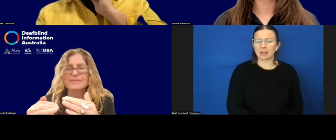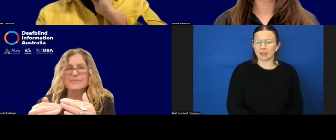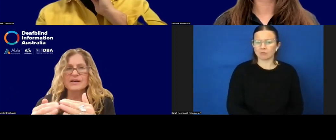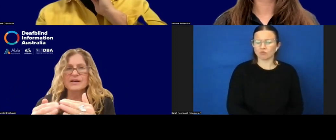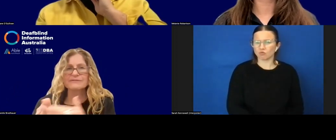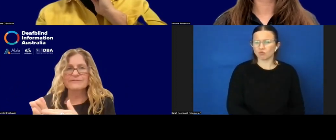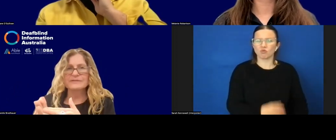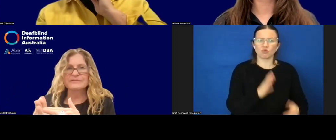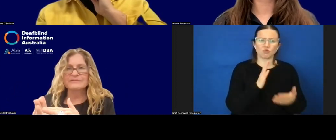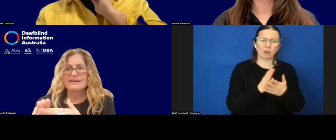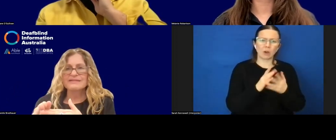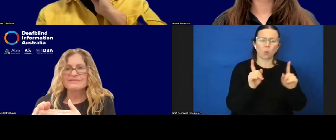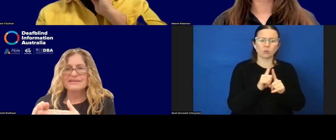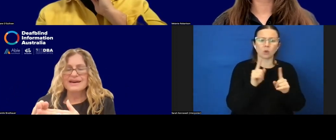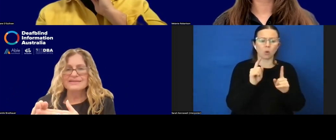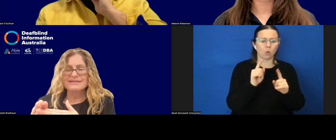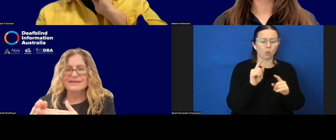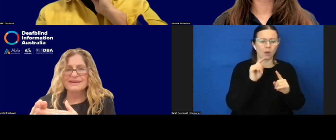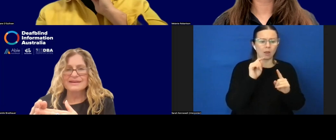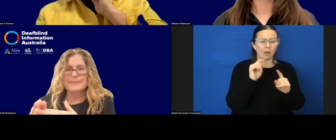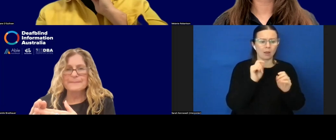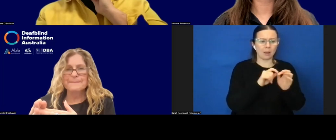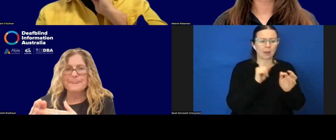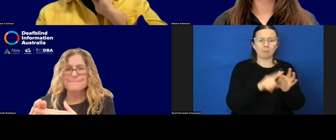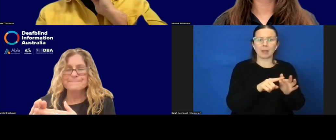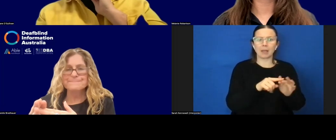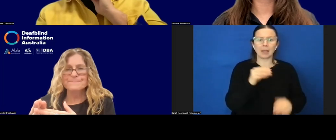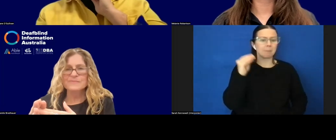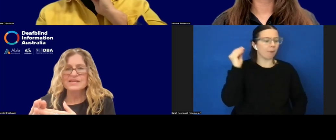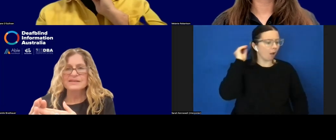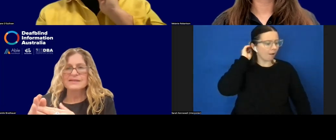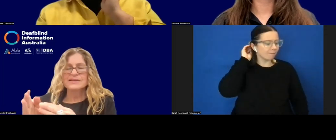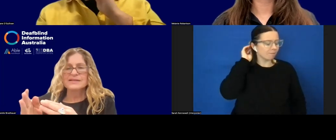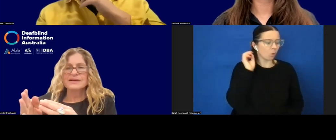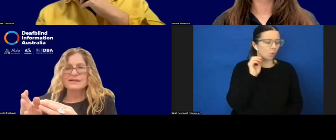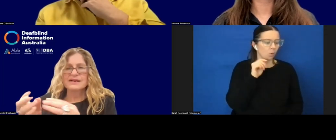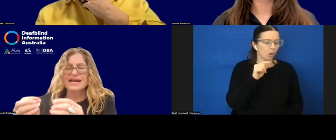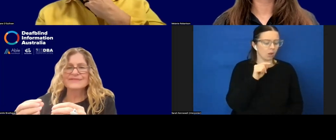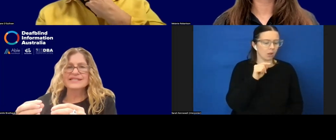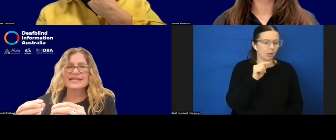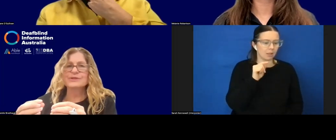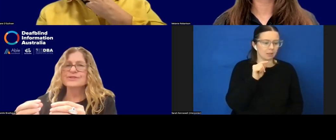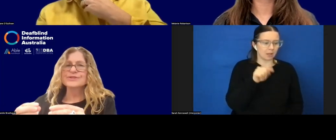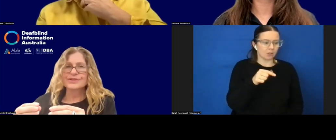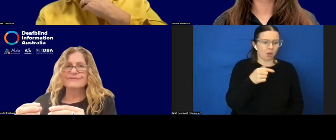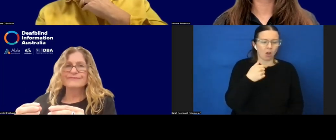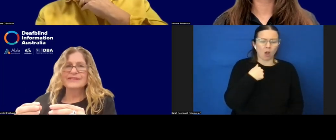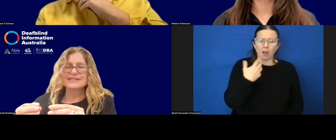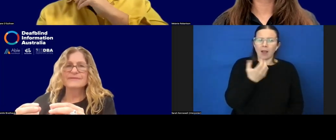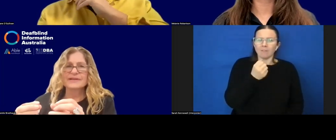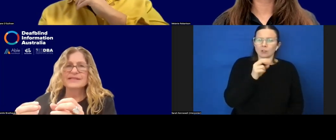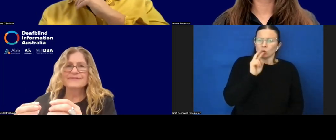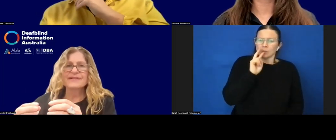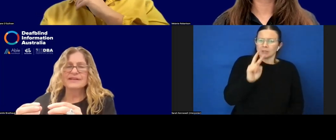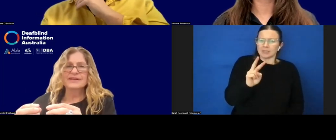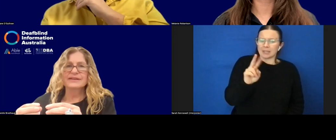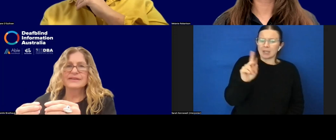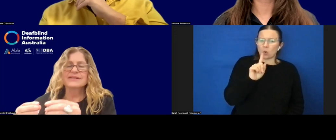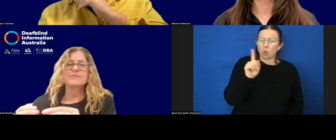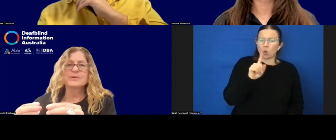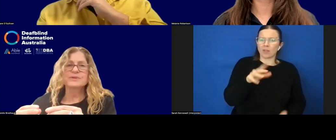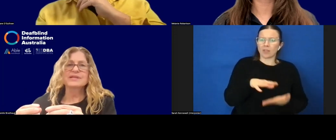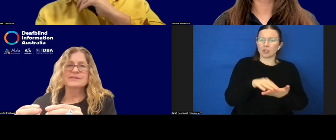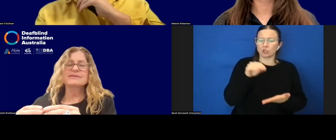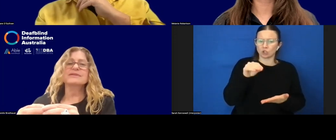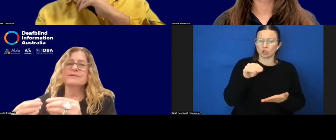being mindful that I have to see what the student is finding